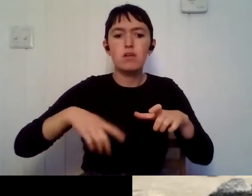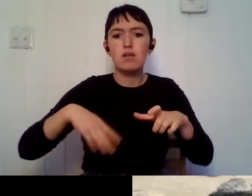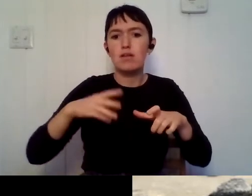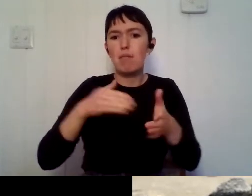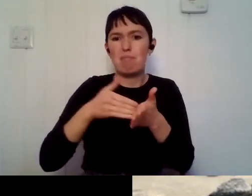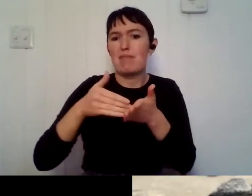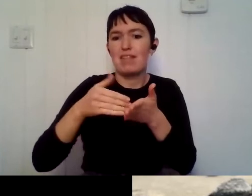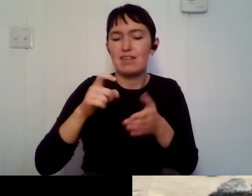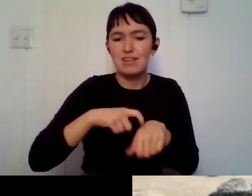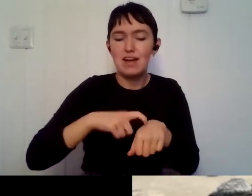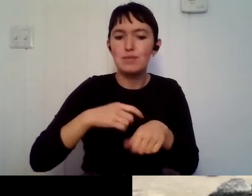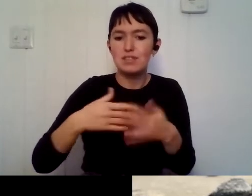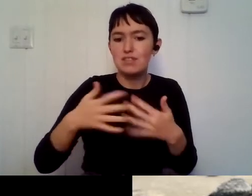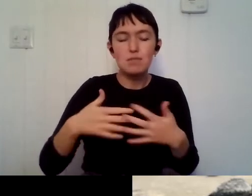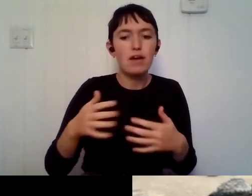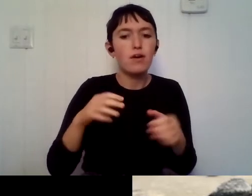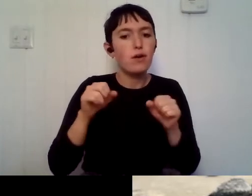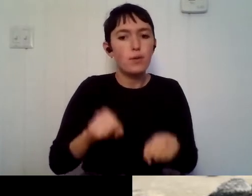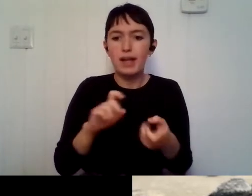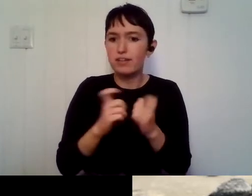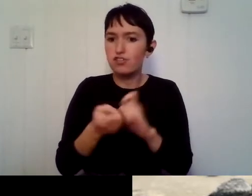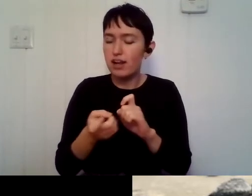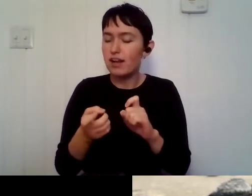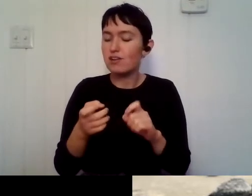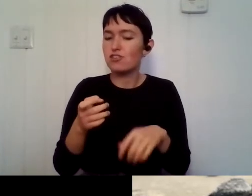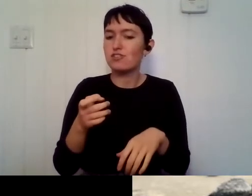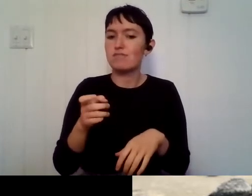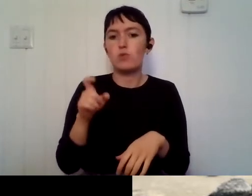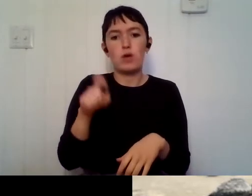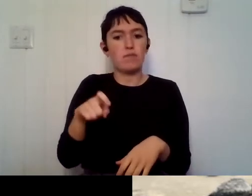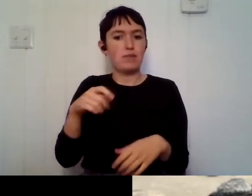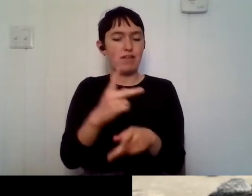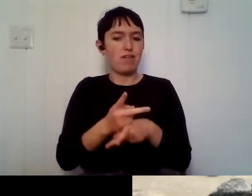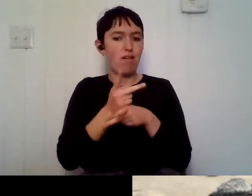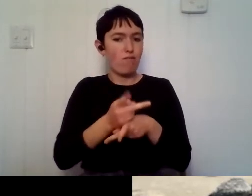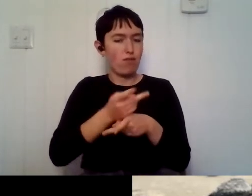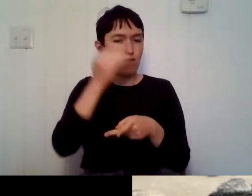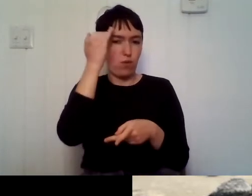and temperatures. Um, so you have to be aware and know about that. Um,